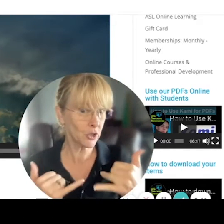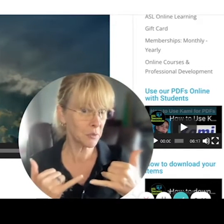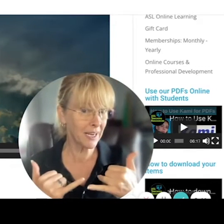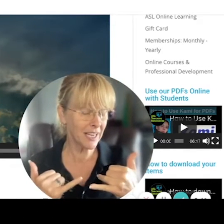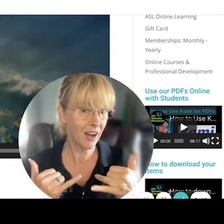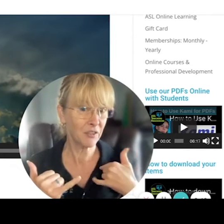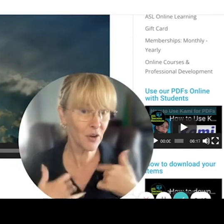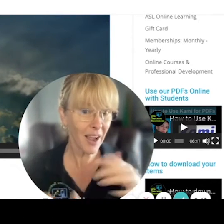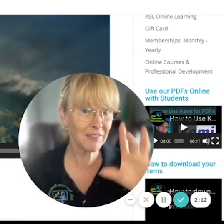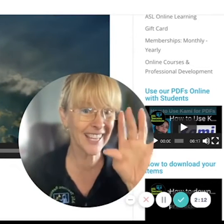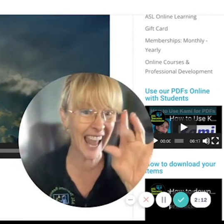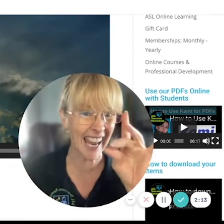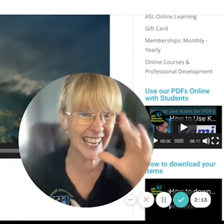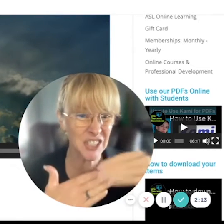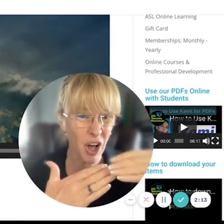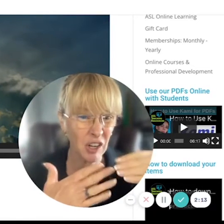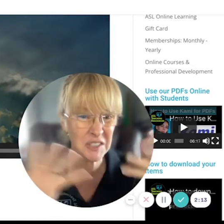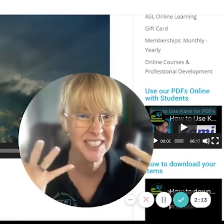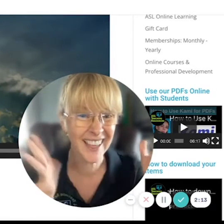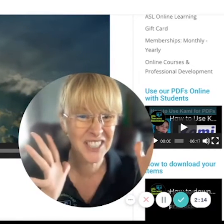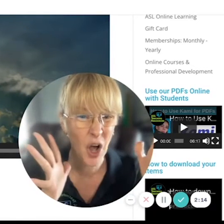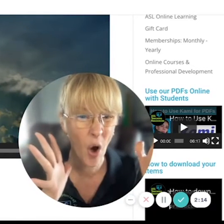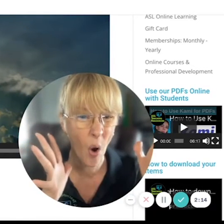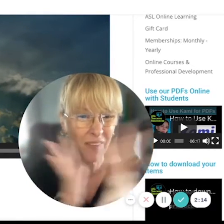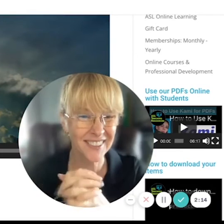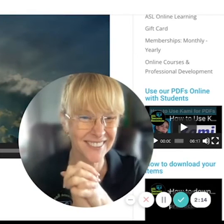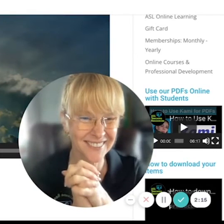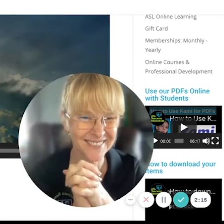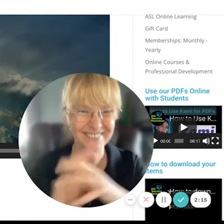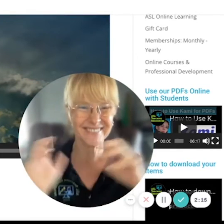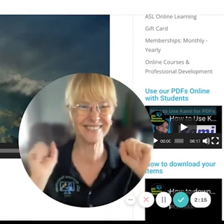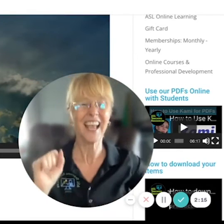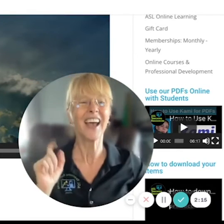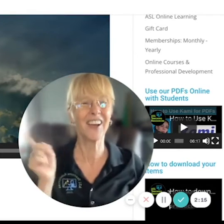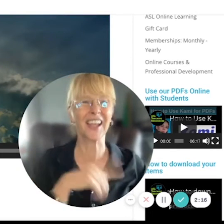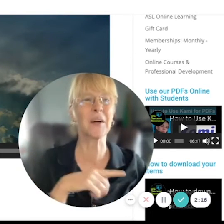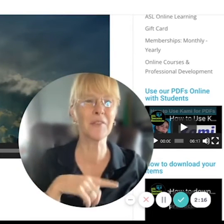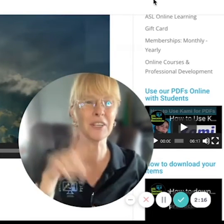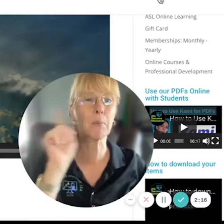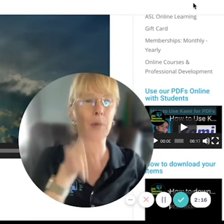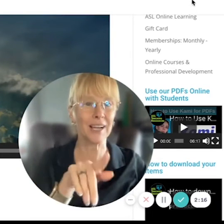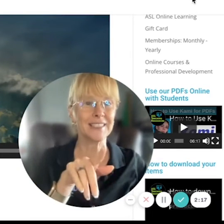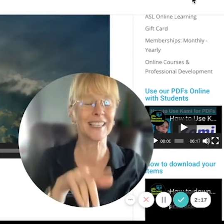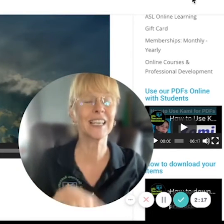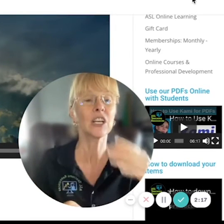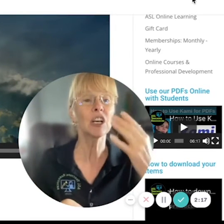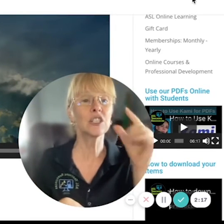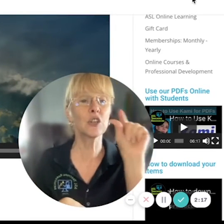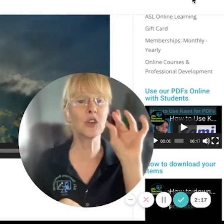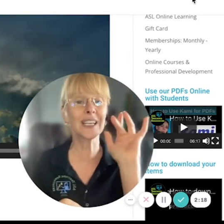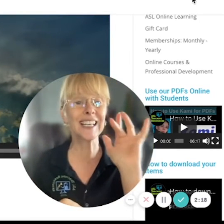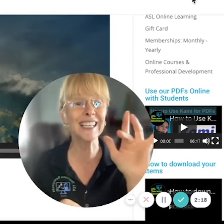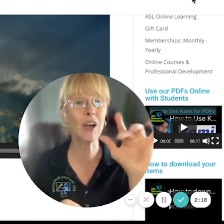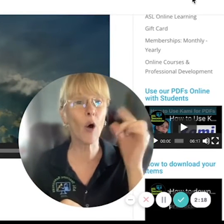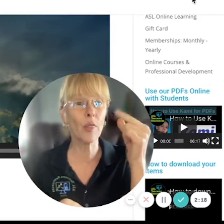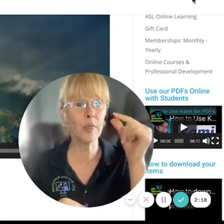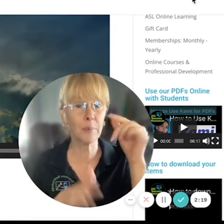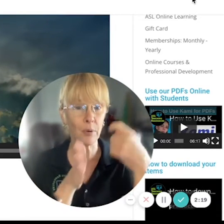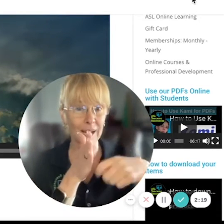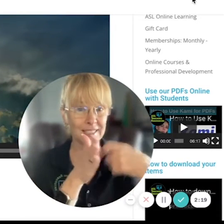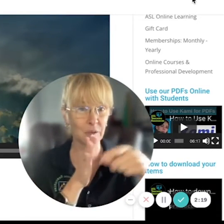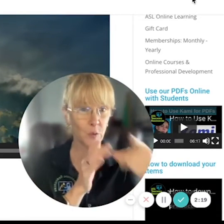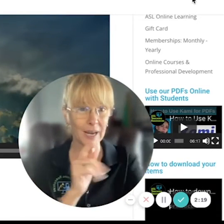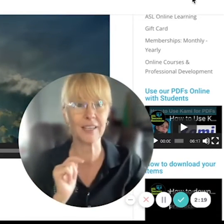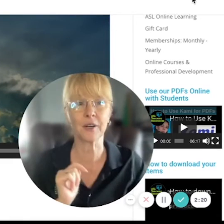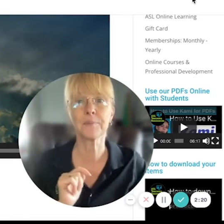currently right now if you have like eight dollars that's all okay come over to pricing so you're going to click on